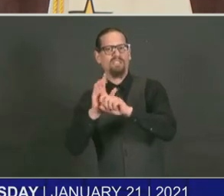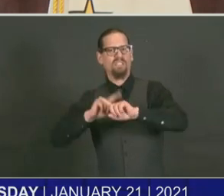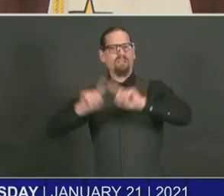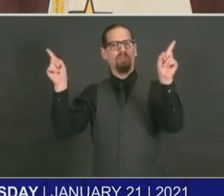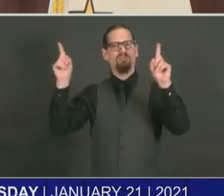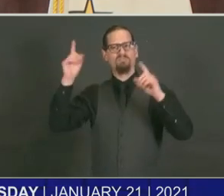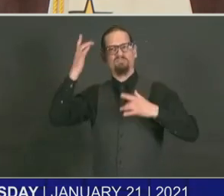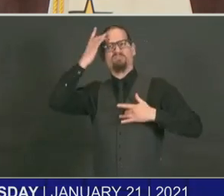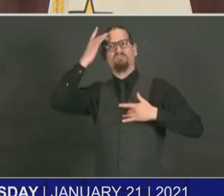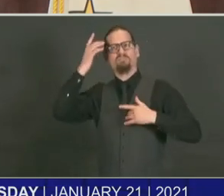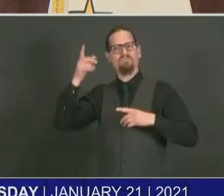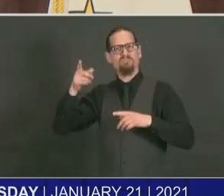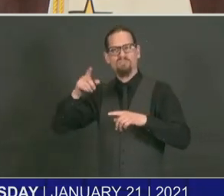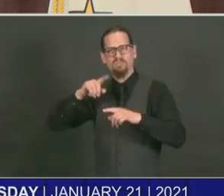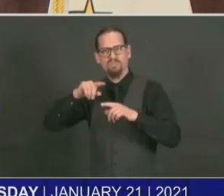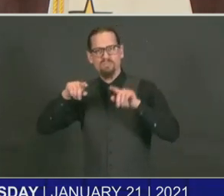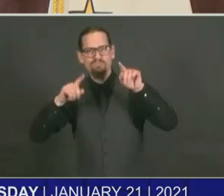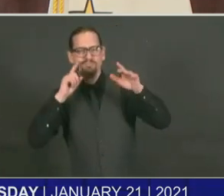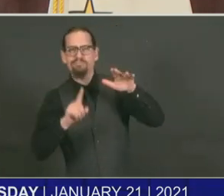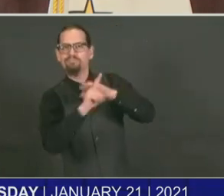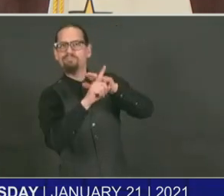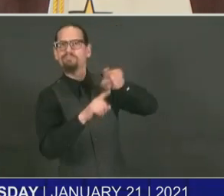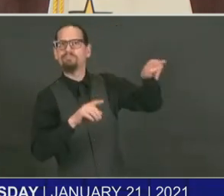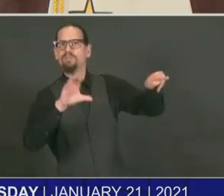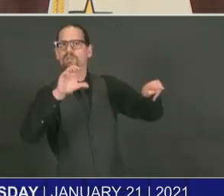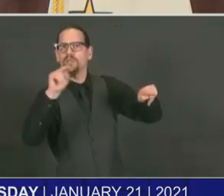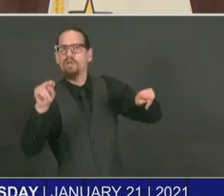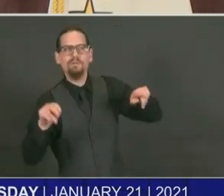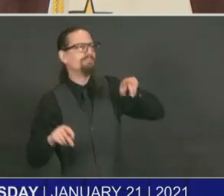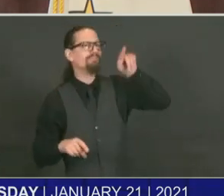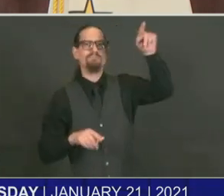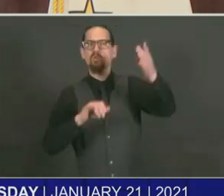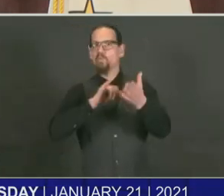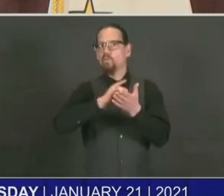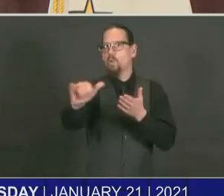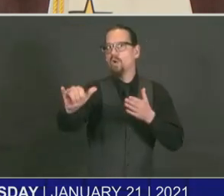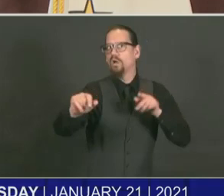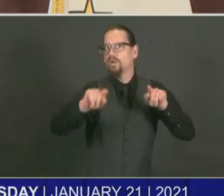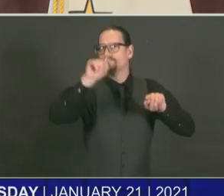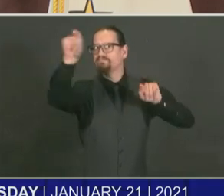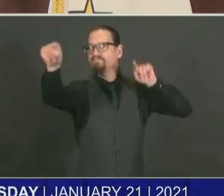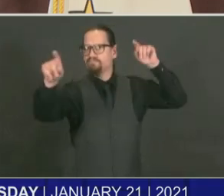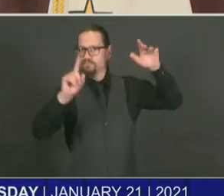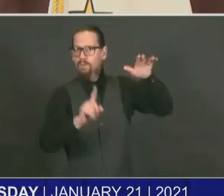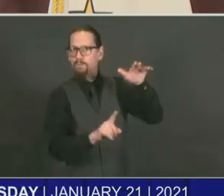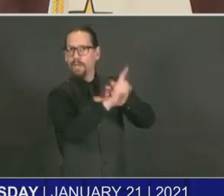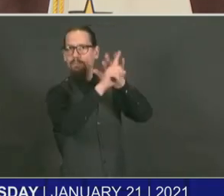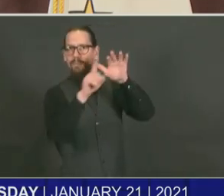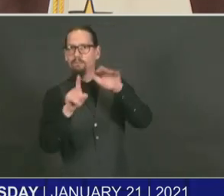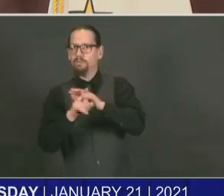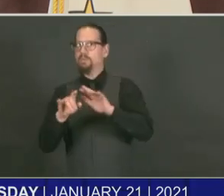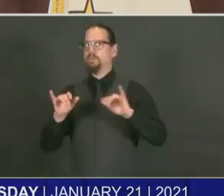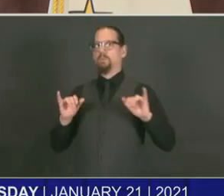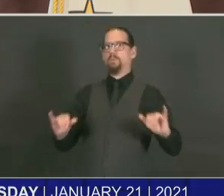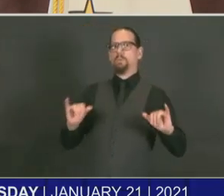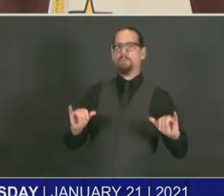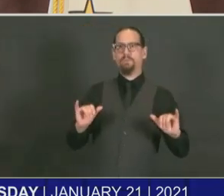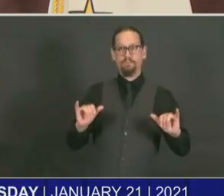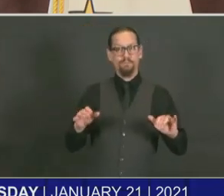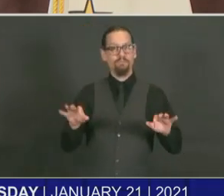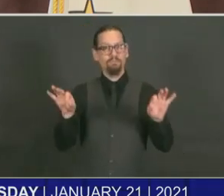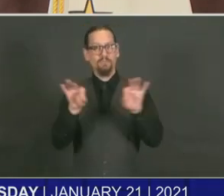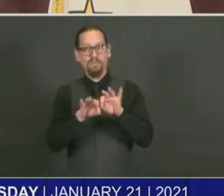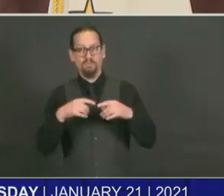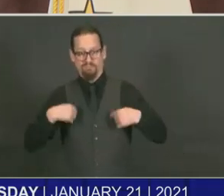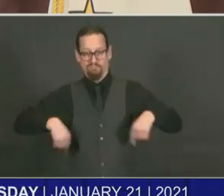Although we are doing a systematic process to identify it via our state health laboratory here